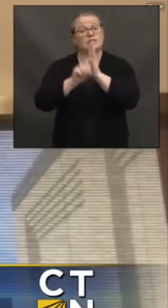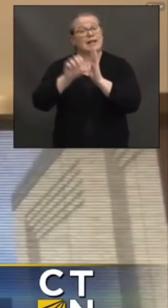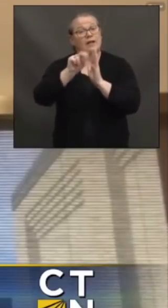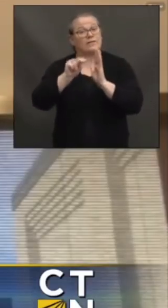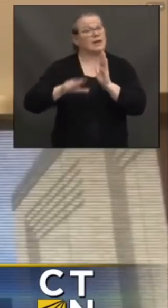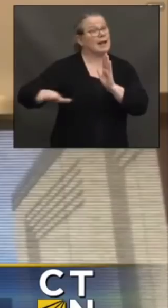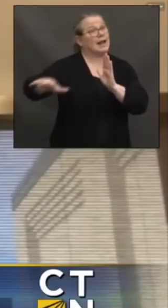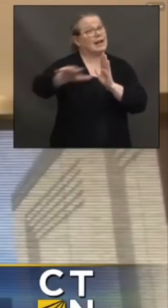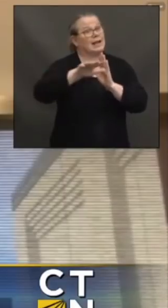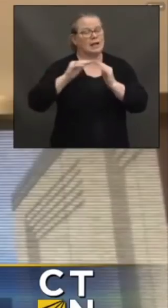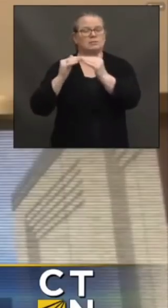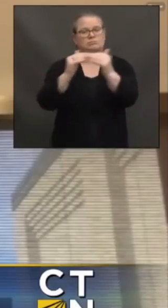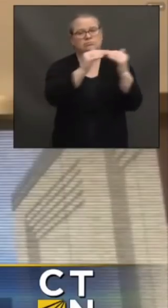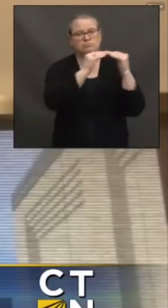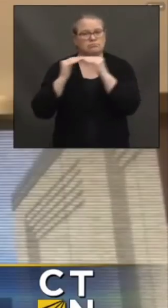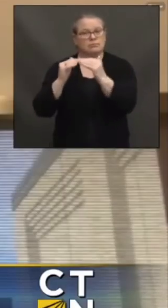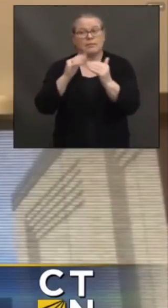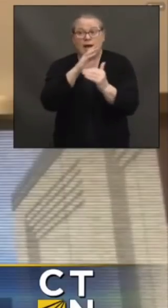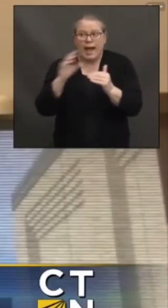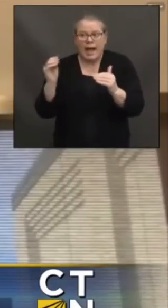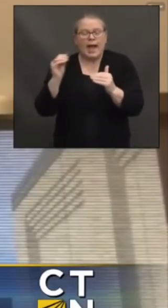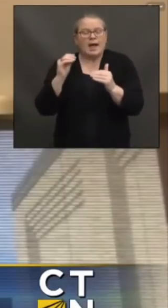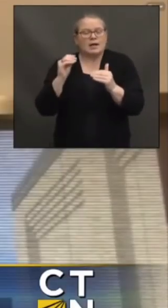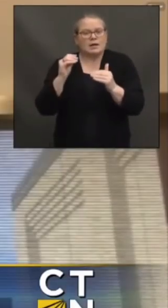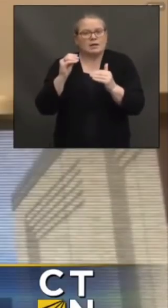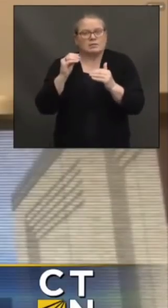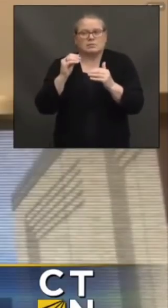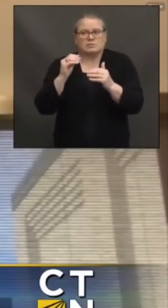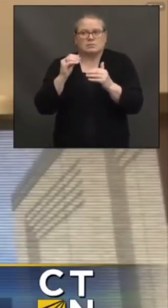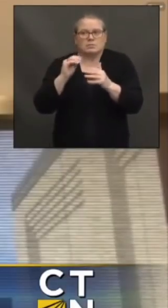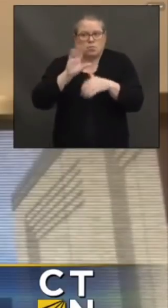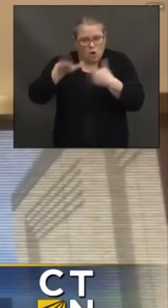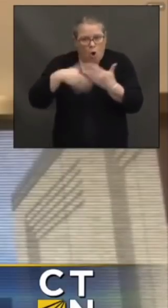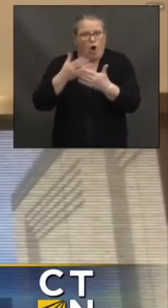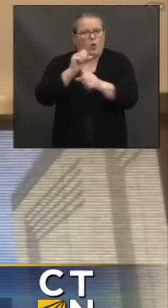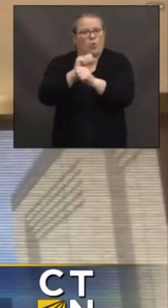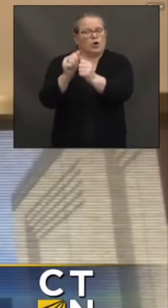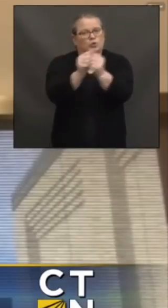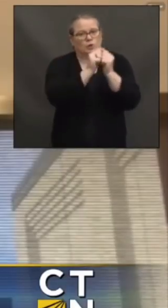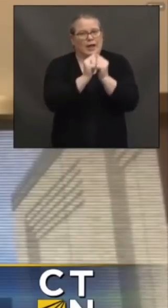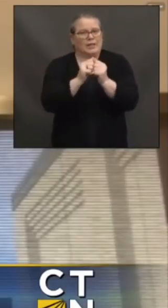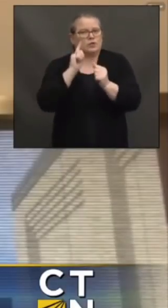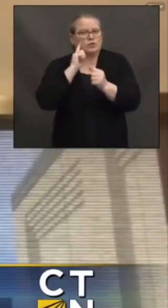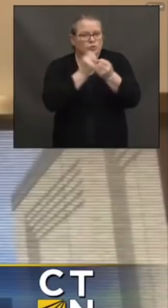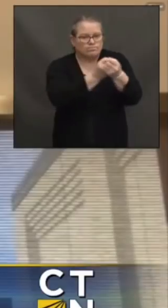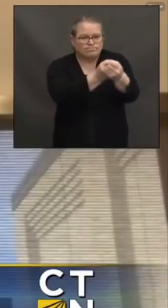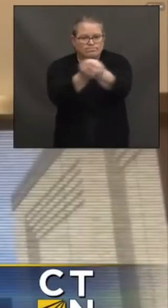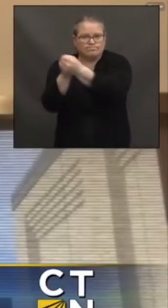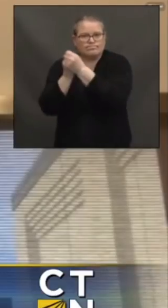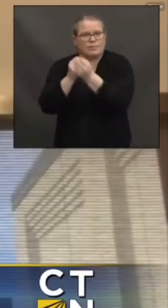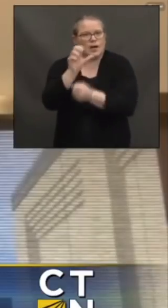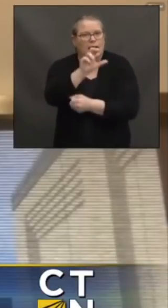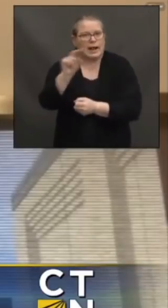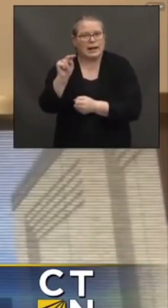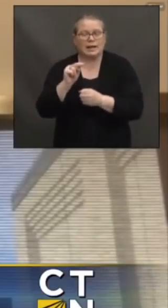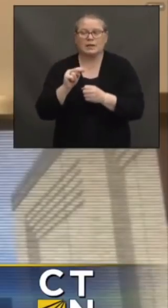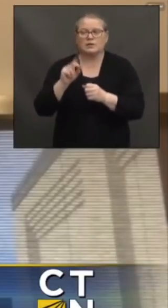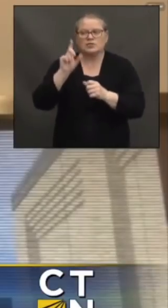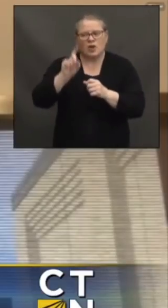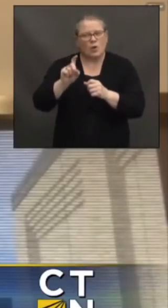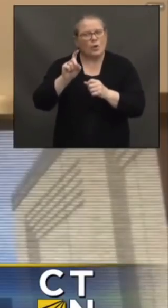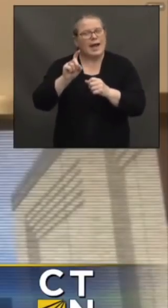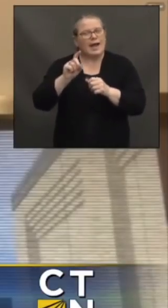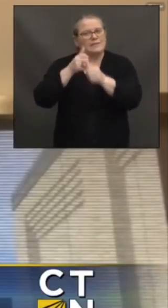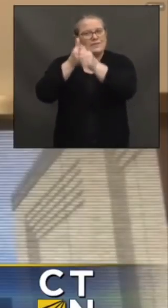investments that are important for the state of Connecticut. Those pieces need to fit together, and they need to be done in a way that complies with all the